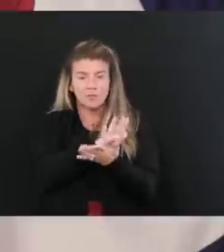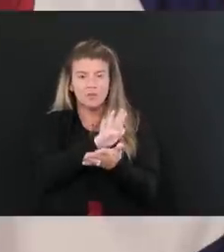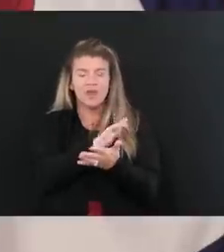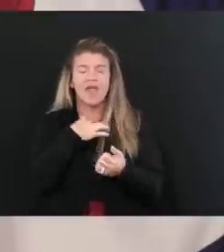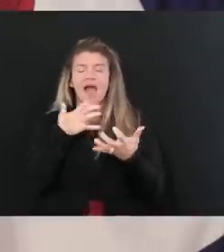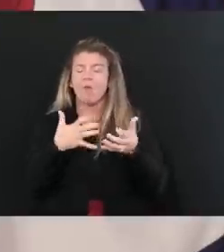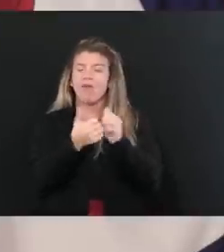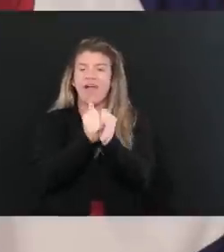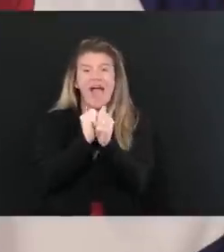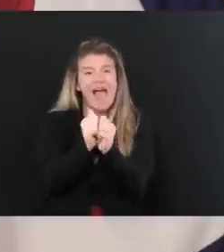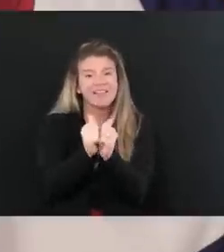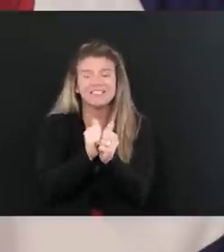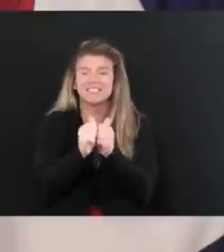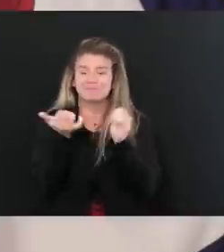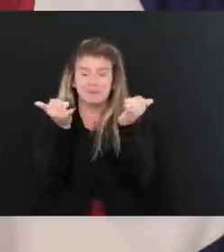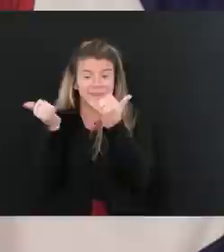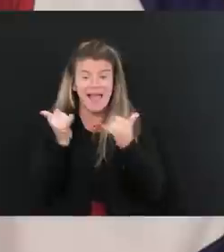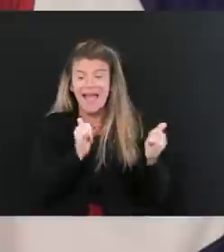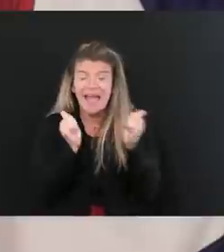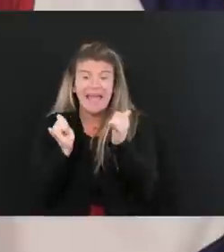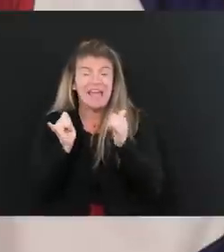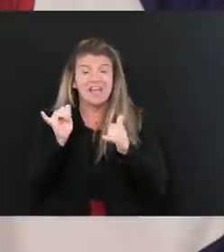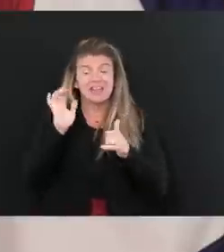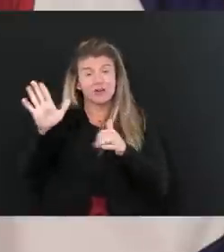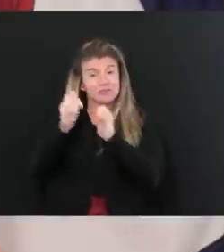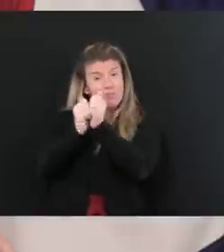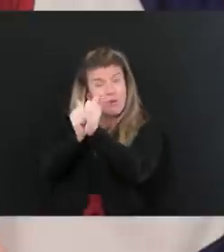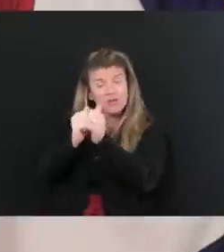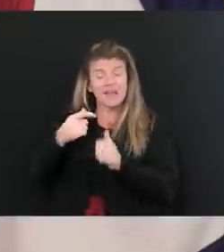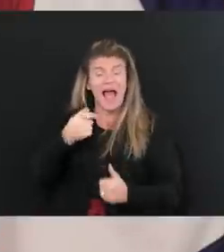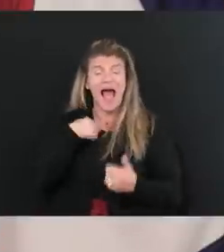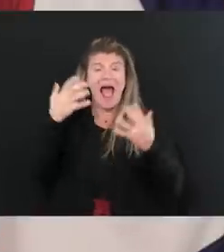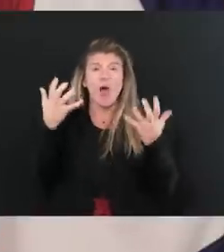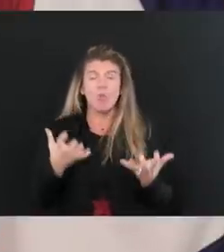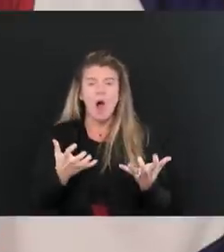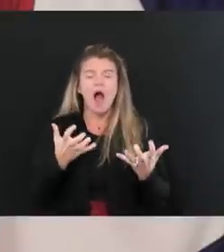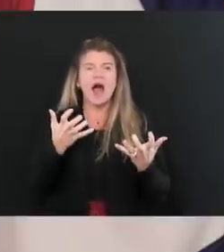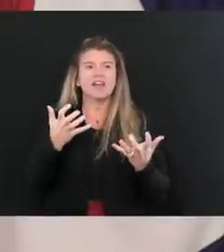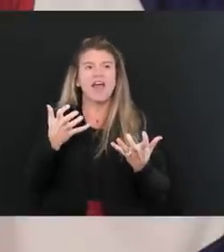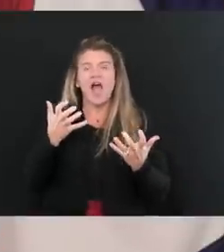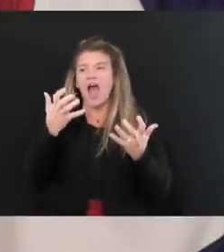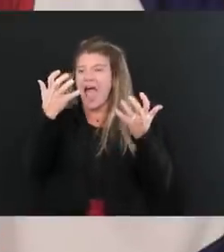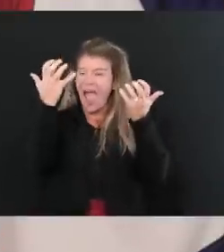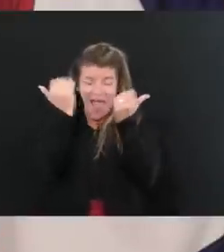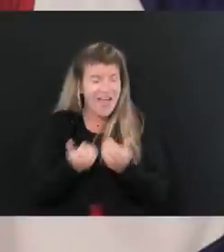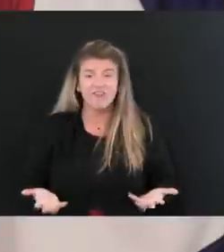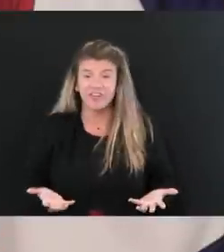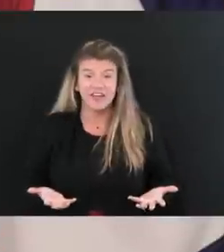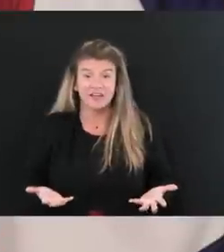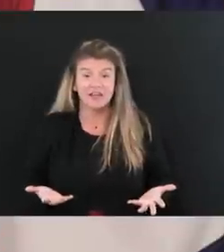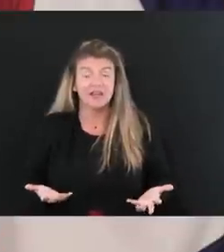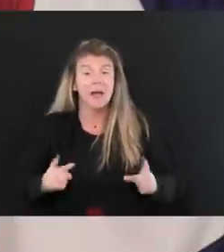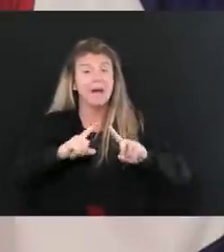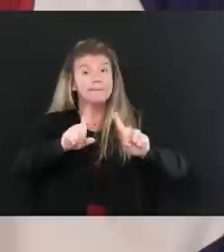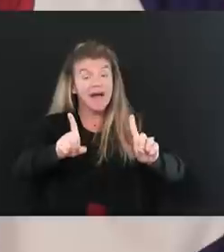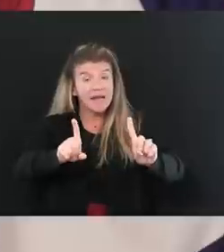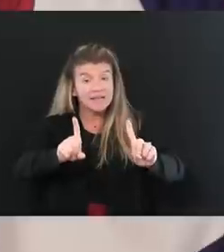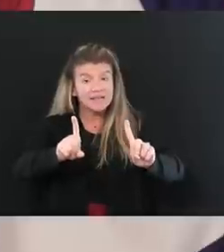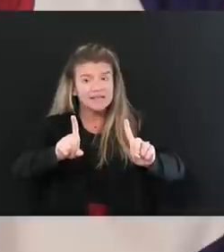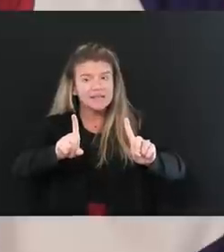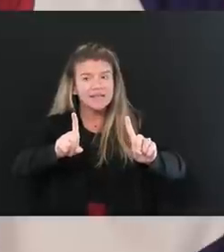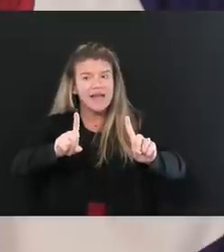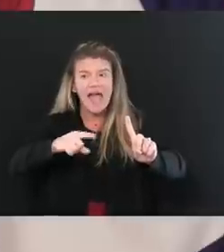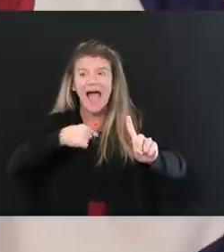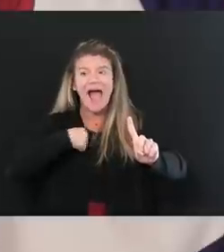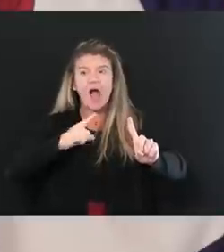athletes to be playing on the playing fields. I want absolute all that, except I want more